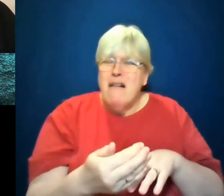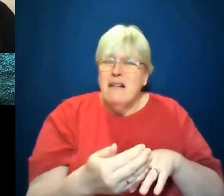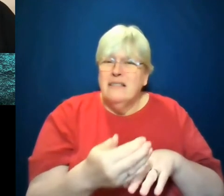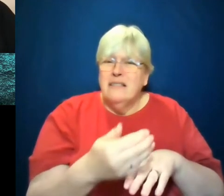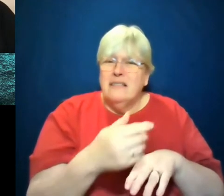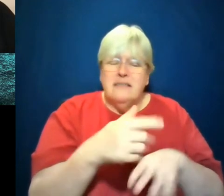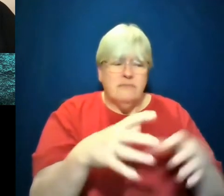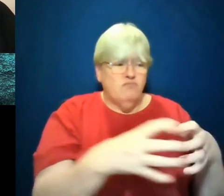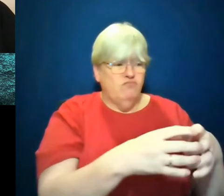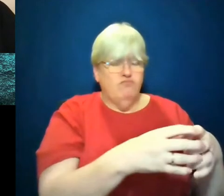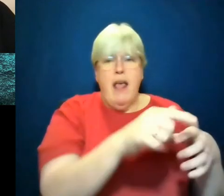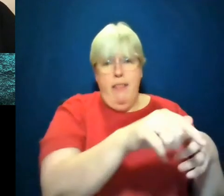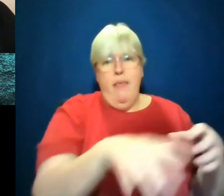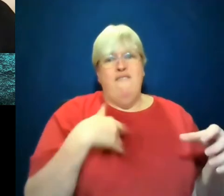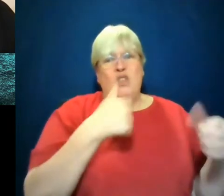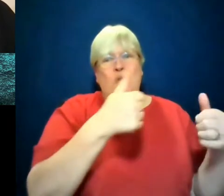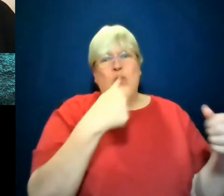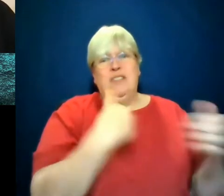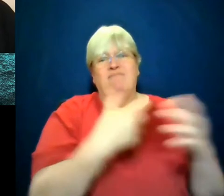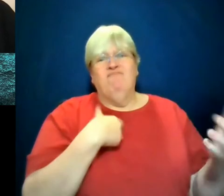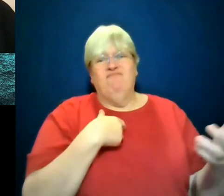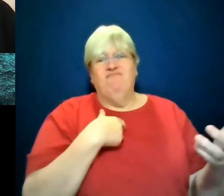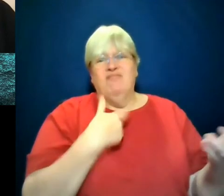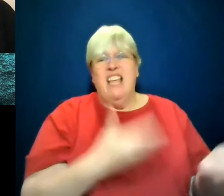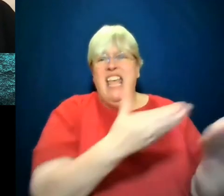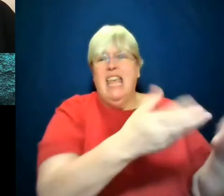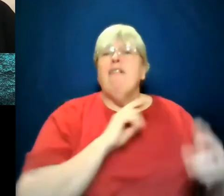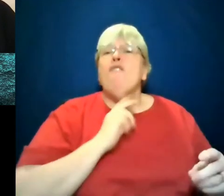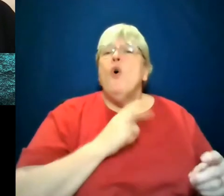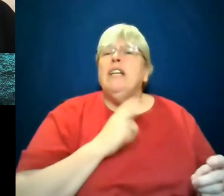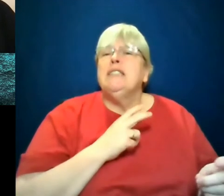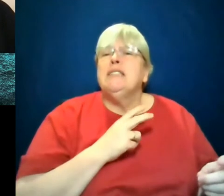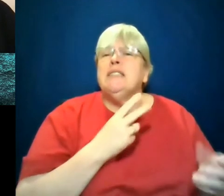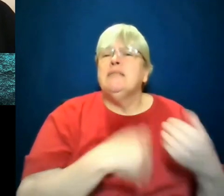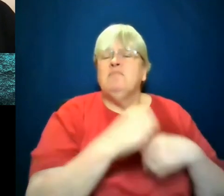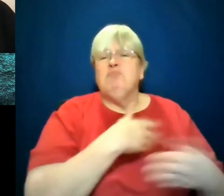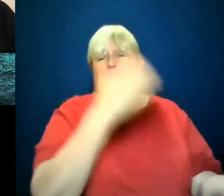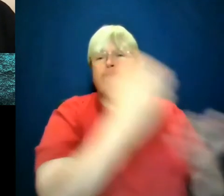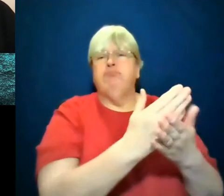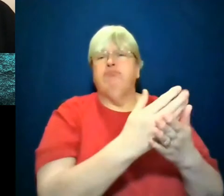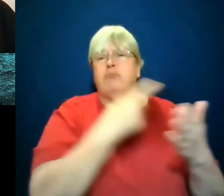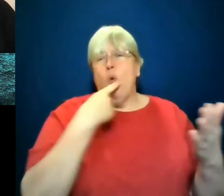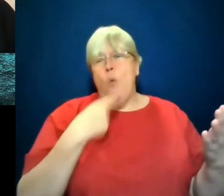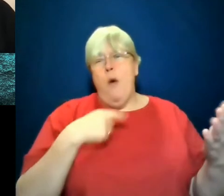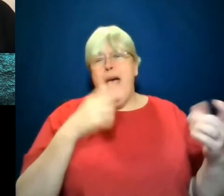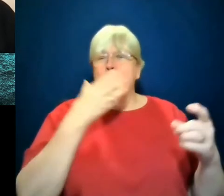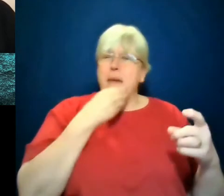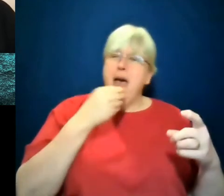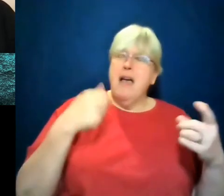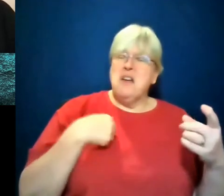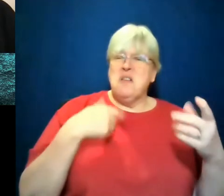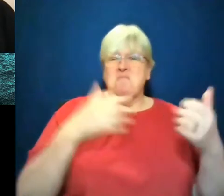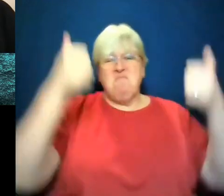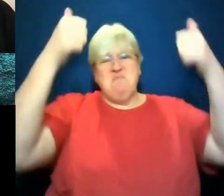he has put voice to and shown a light on and legitimise, yes, the white man has a boot on his neck. We've got to do something now.